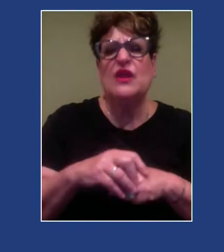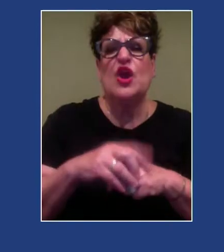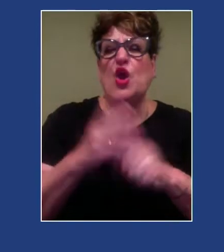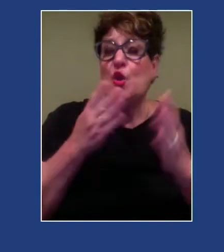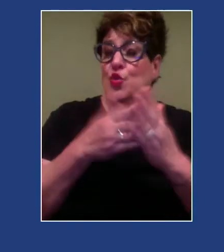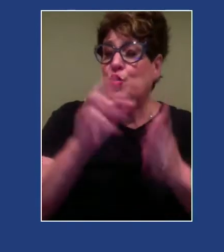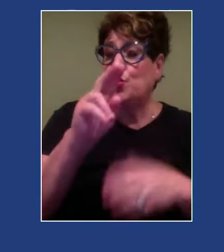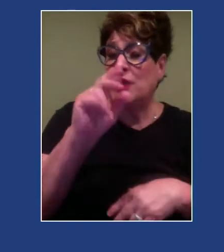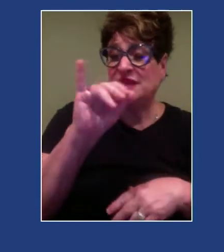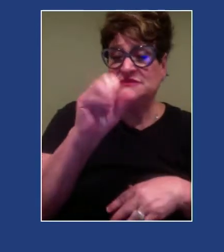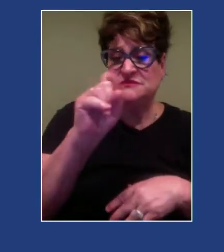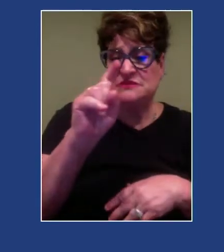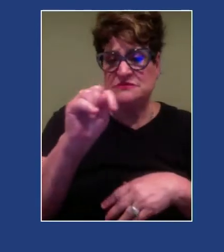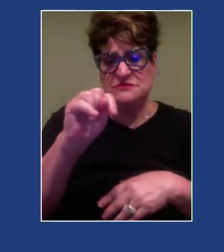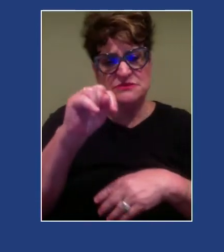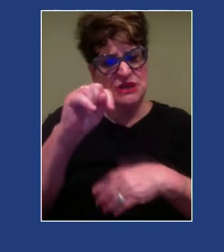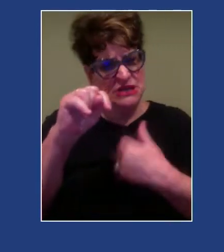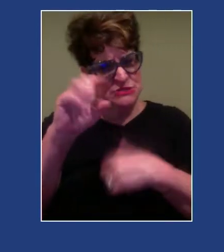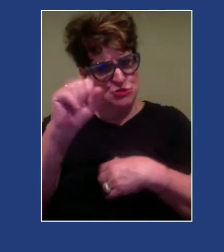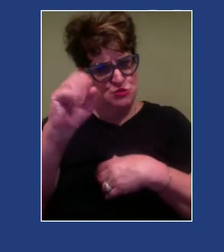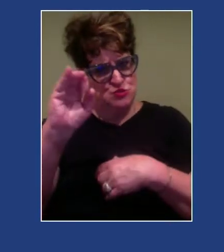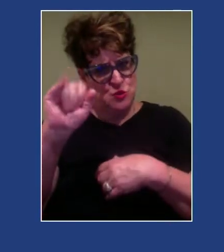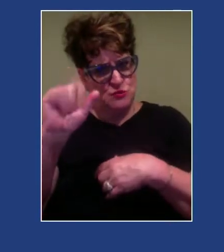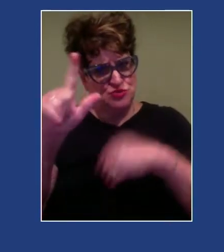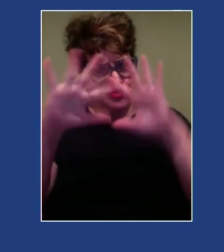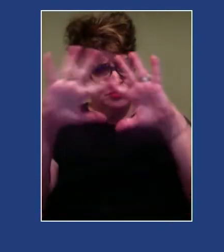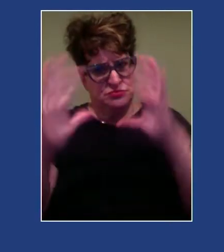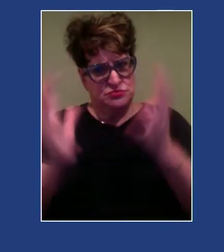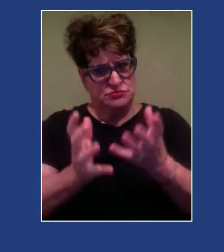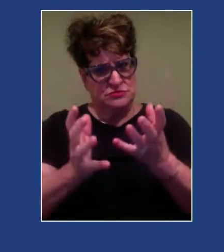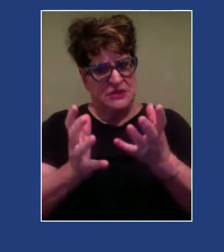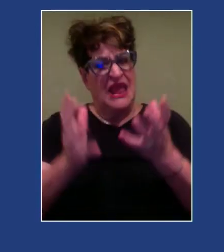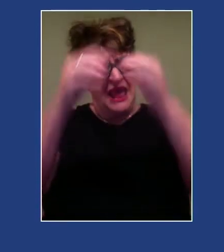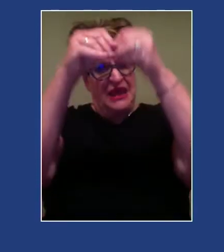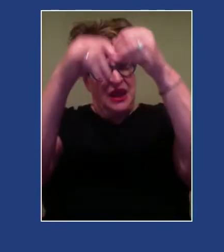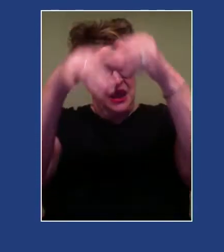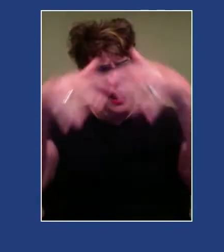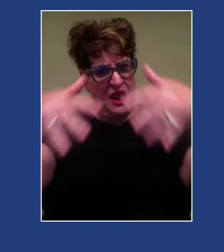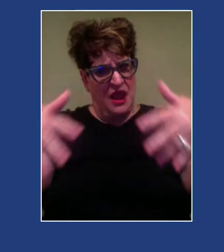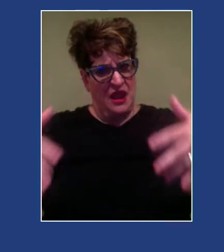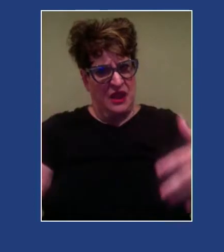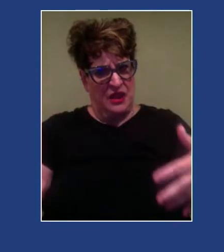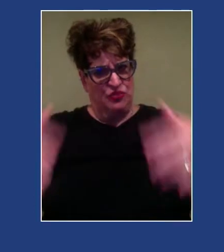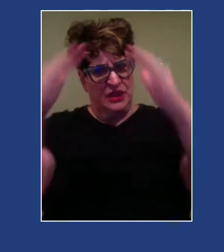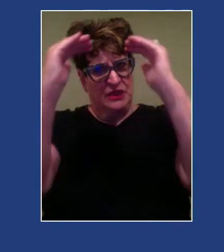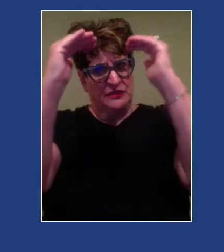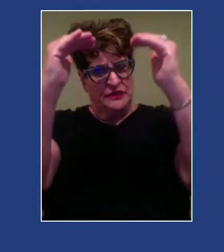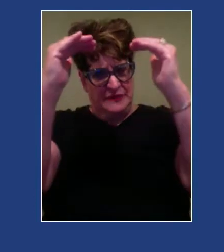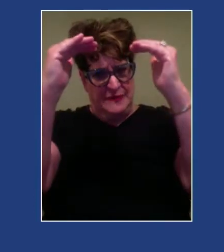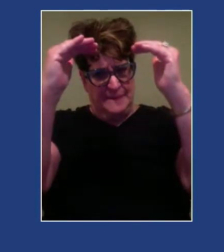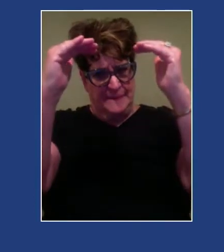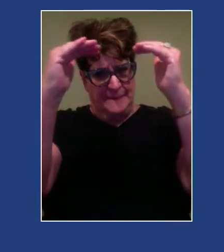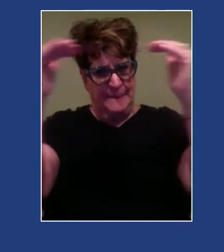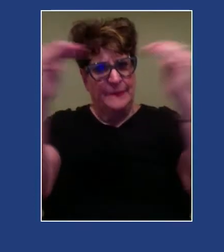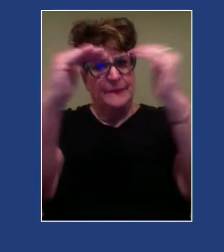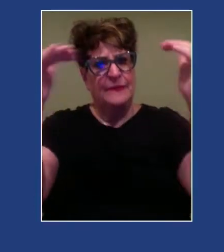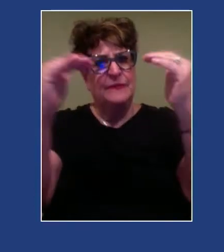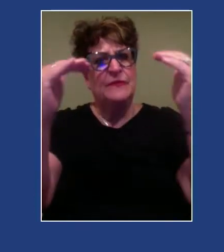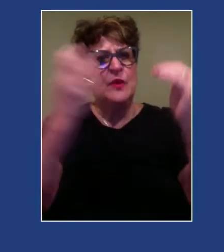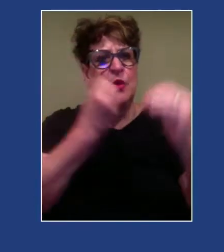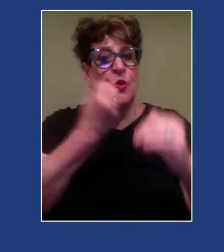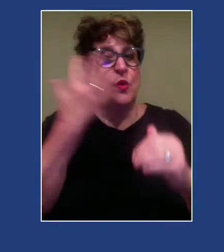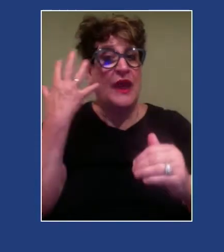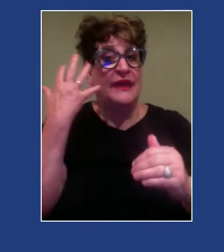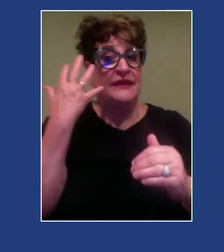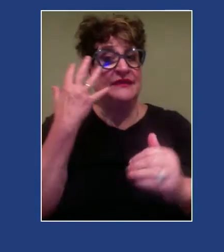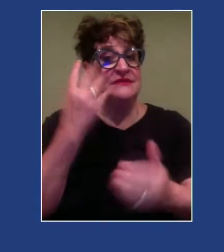and that it is a hierarchy. It's a hierarchy in a spectrum that places at the top whiteness and sees that as good,